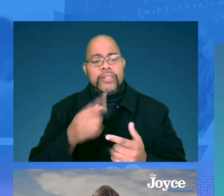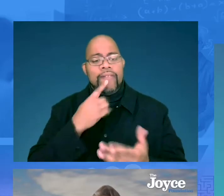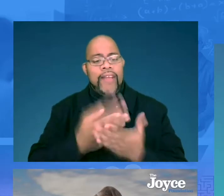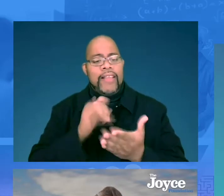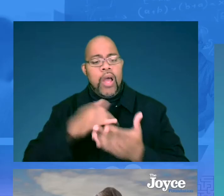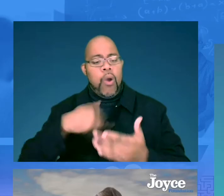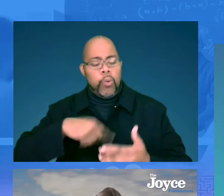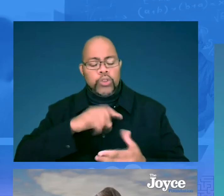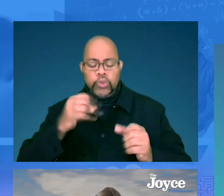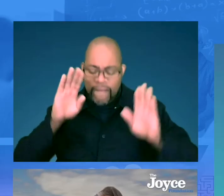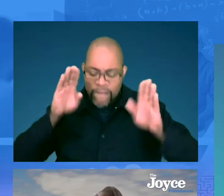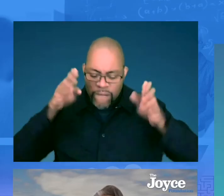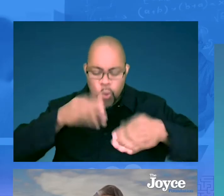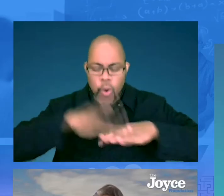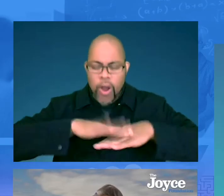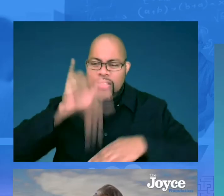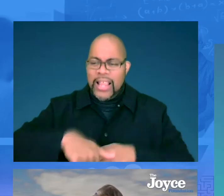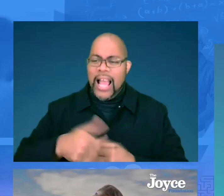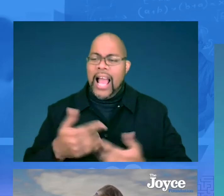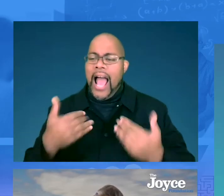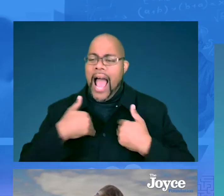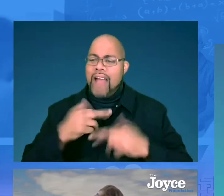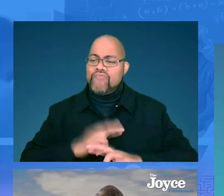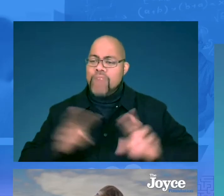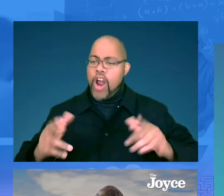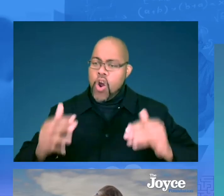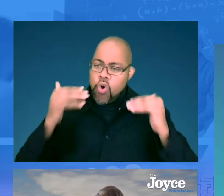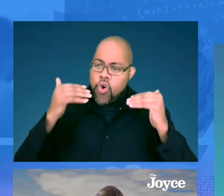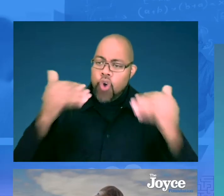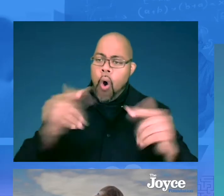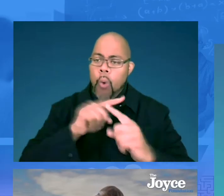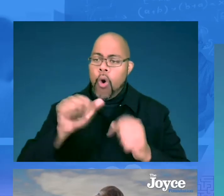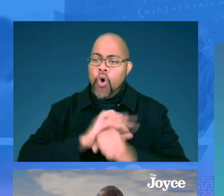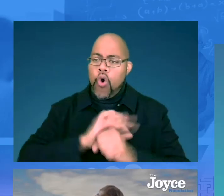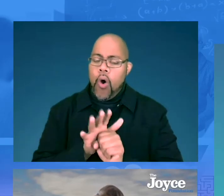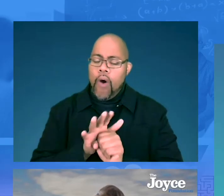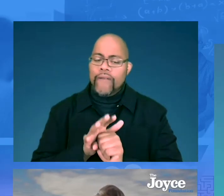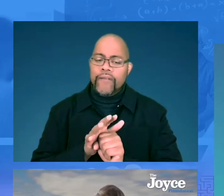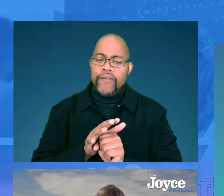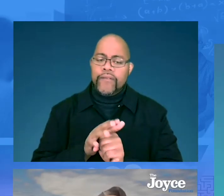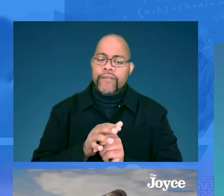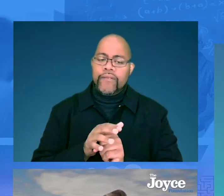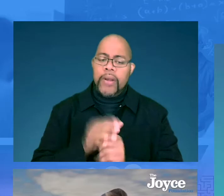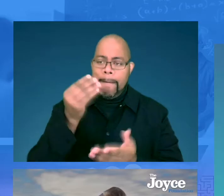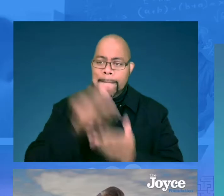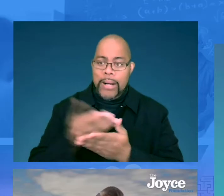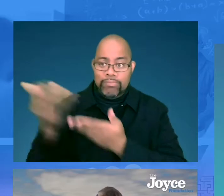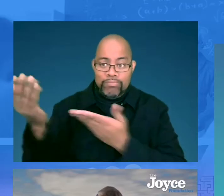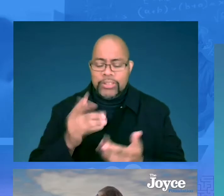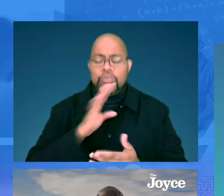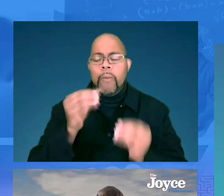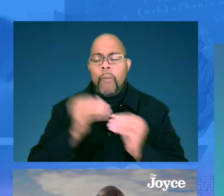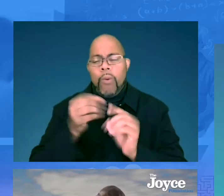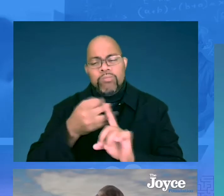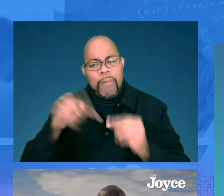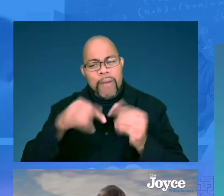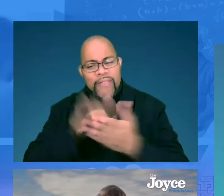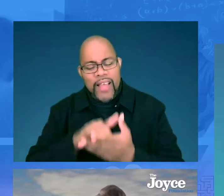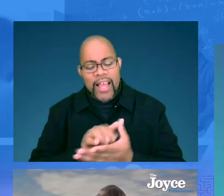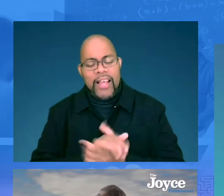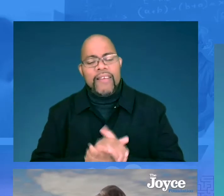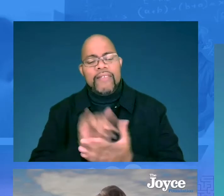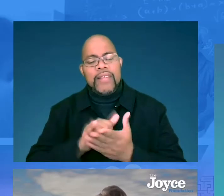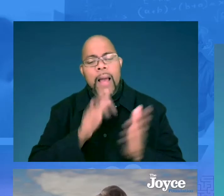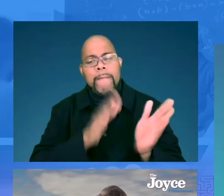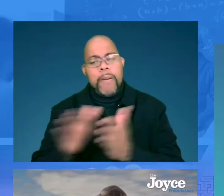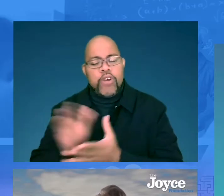that you focus on. The fact that we were so focused on this sort of had us ready to go when the COVID funds came in. Can just talk a little